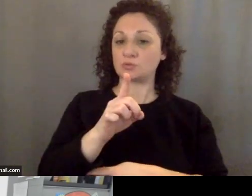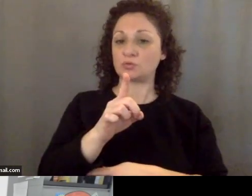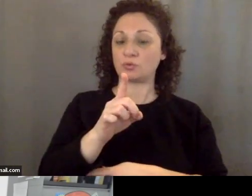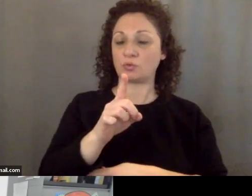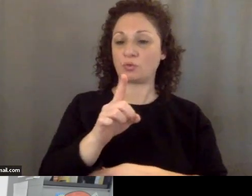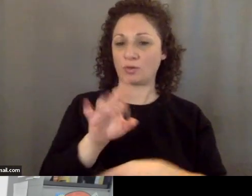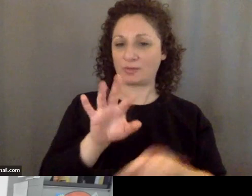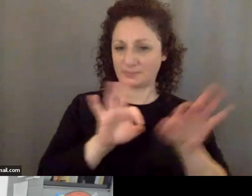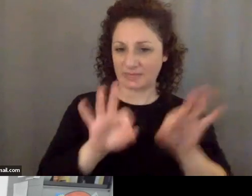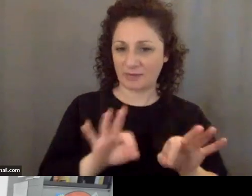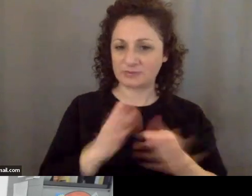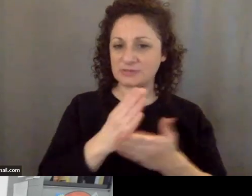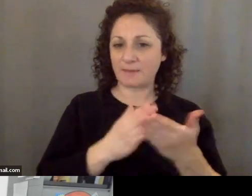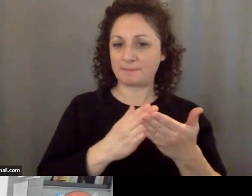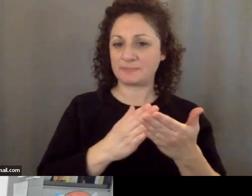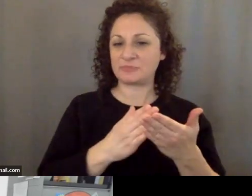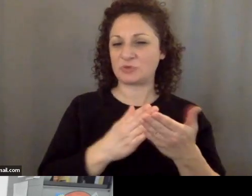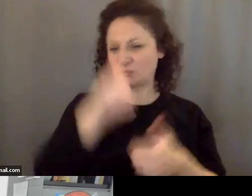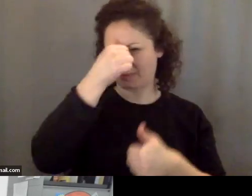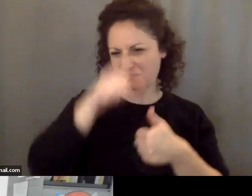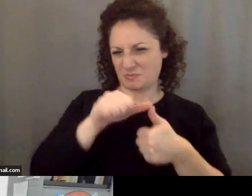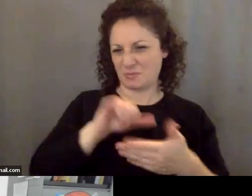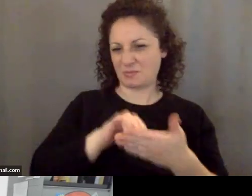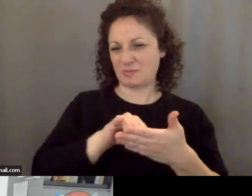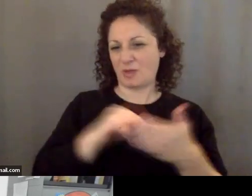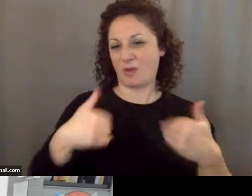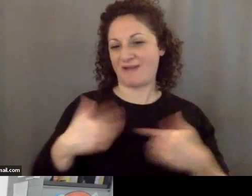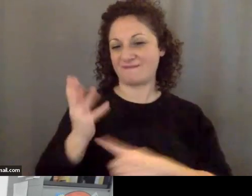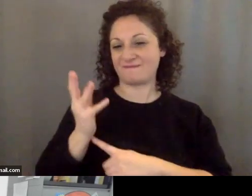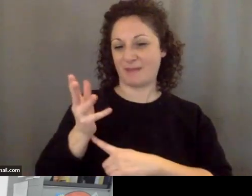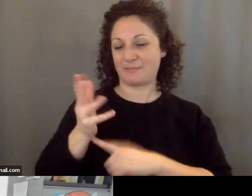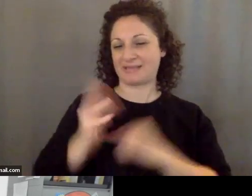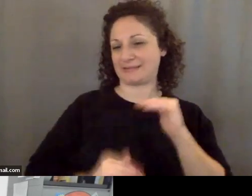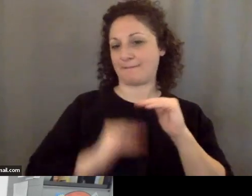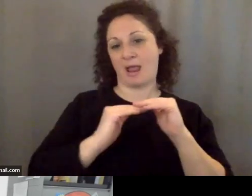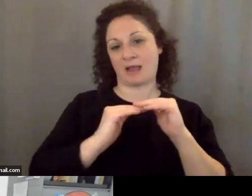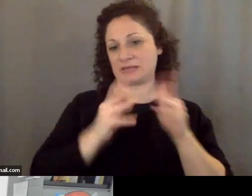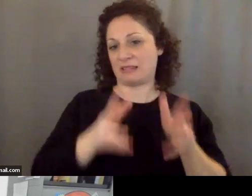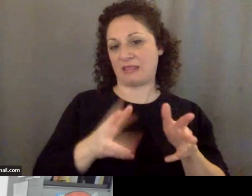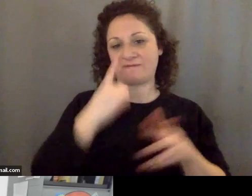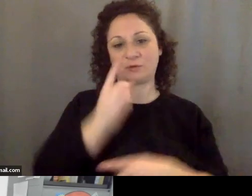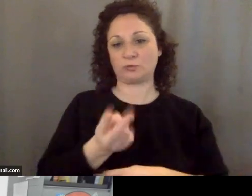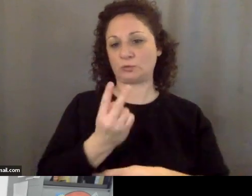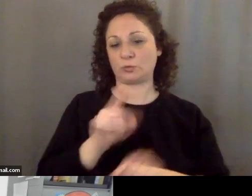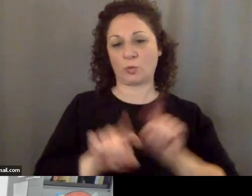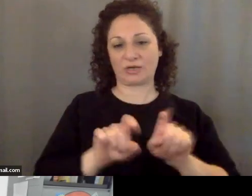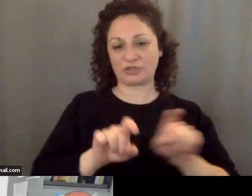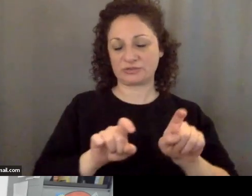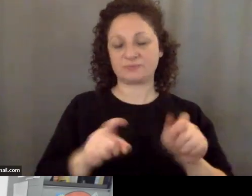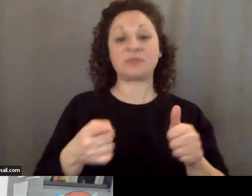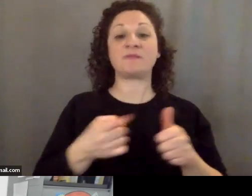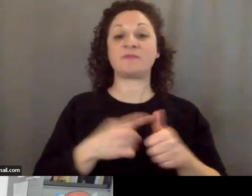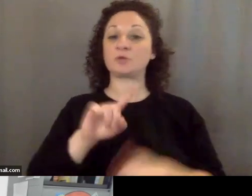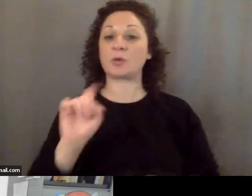so if you could keep that in mind we probably have just about five minutes maximum left for these two questions so the first one was